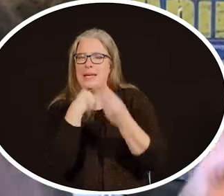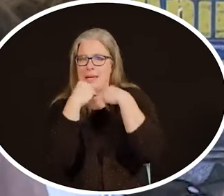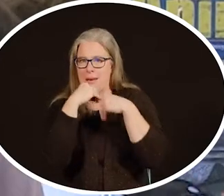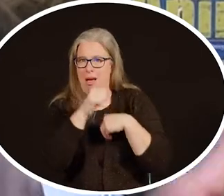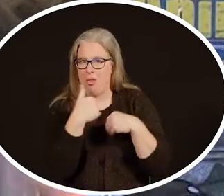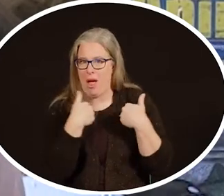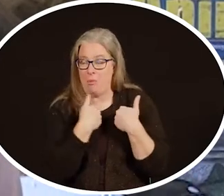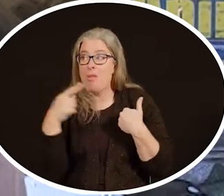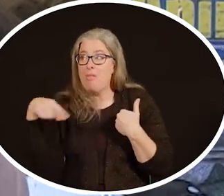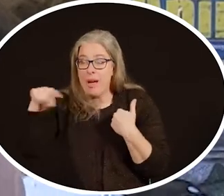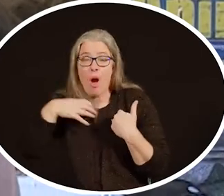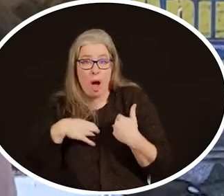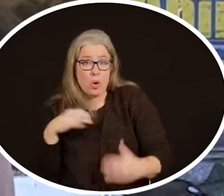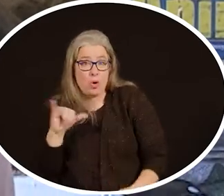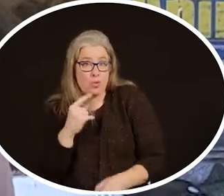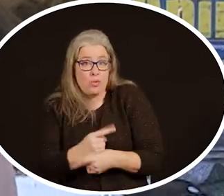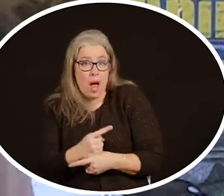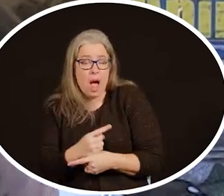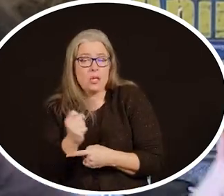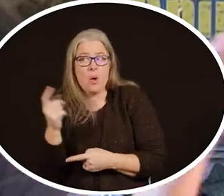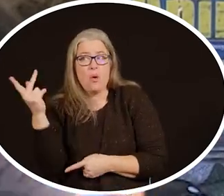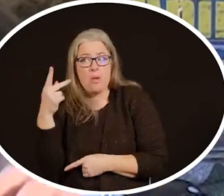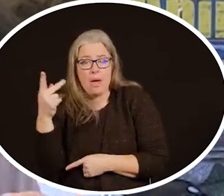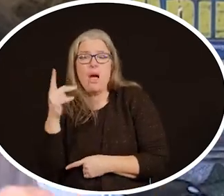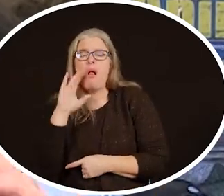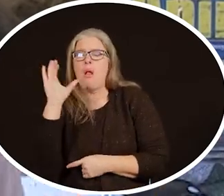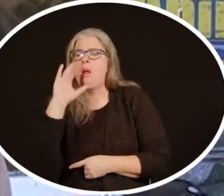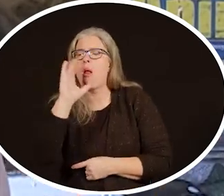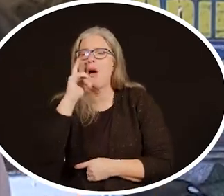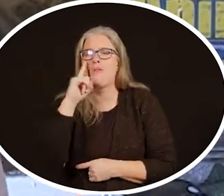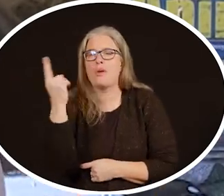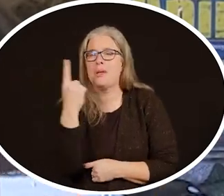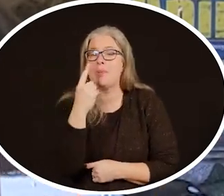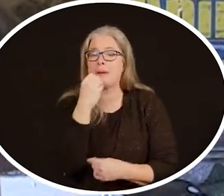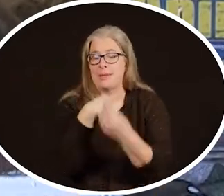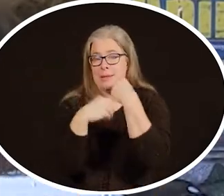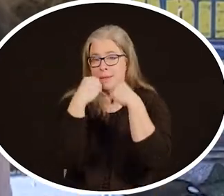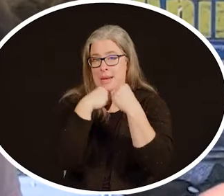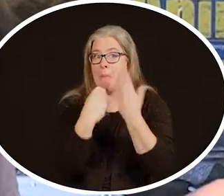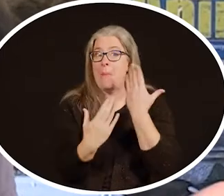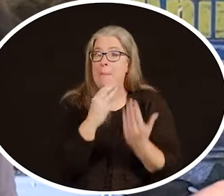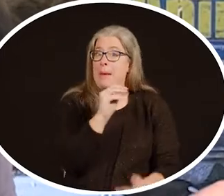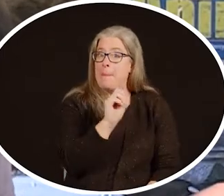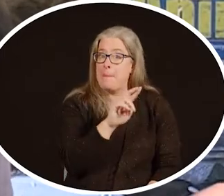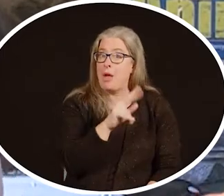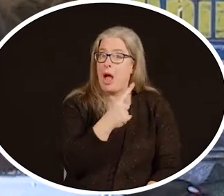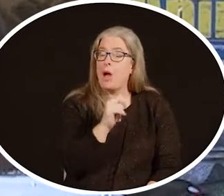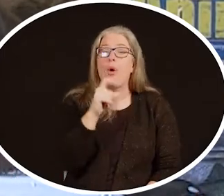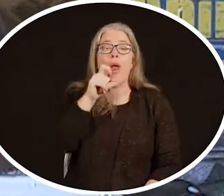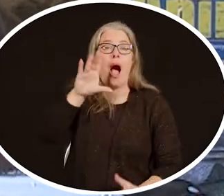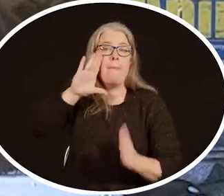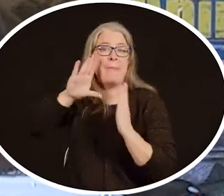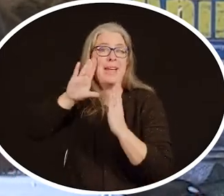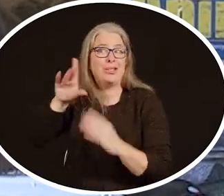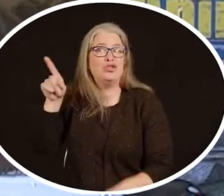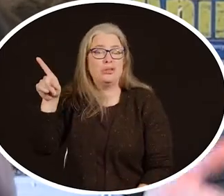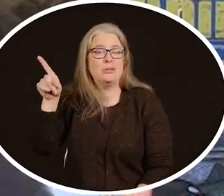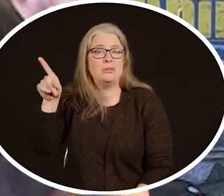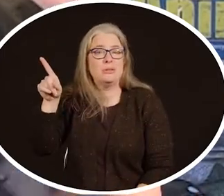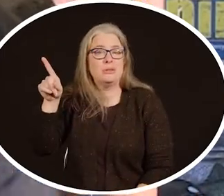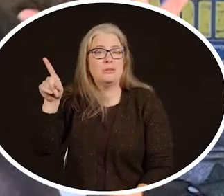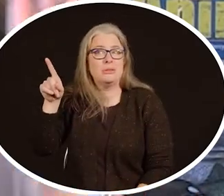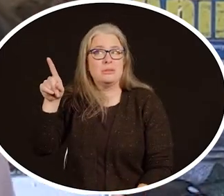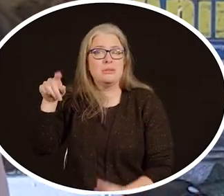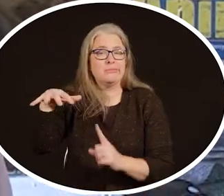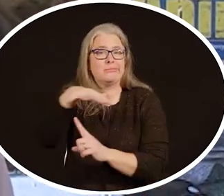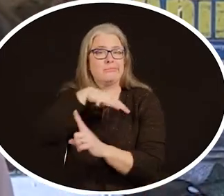they're hungry too, aren't they? So they are on the lookout for something to eat. Maybe a meerkat that's not paying attention to